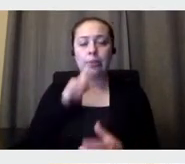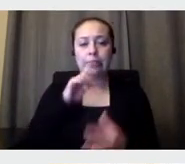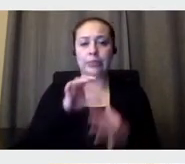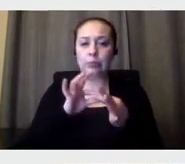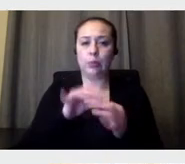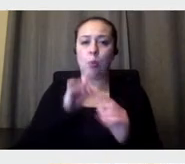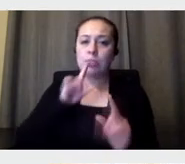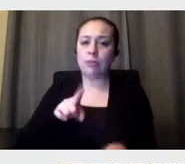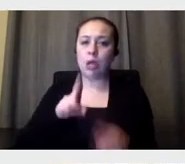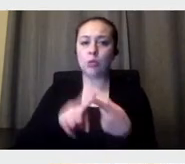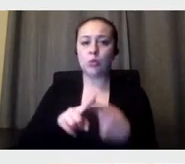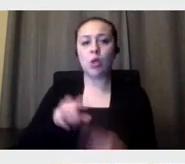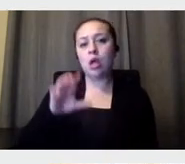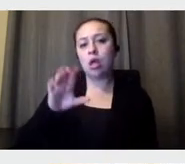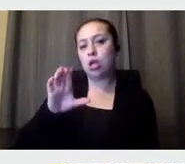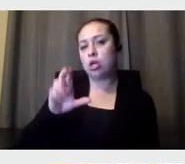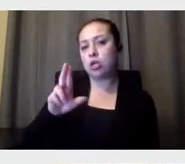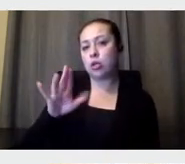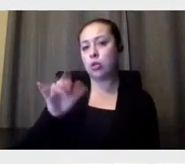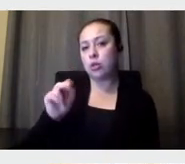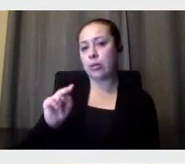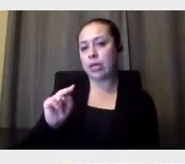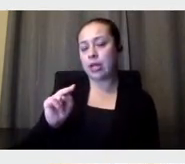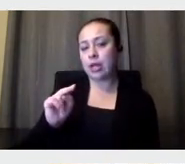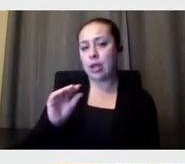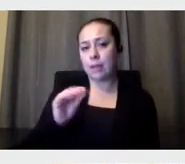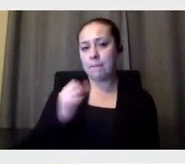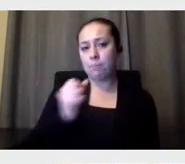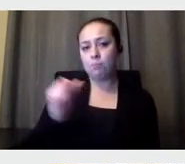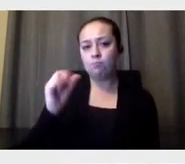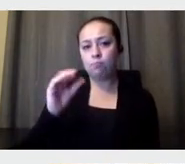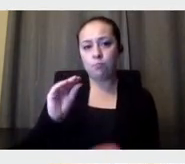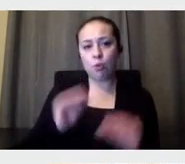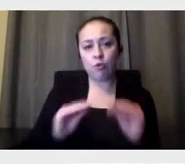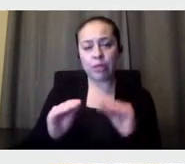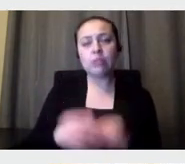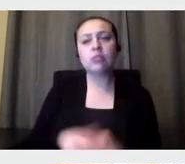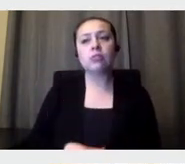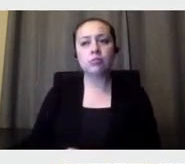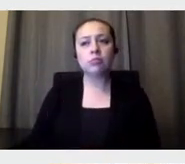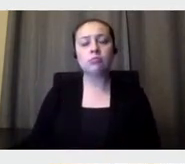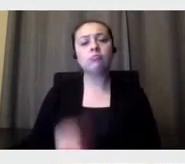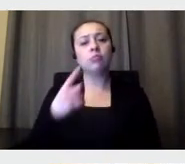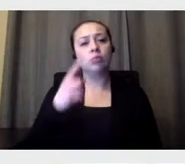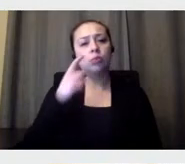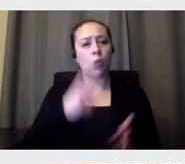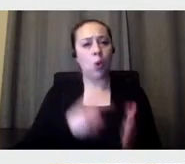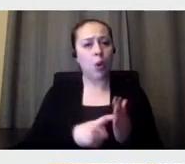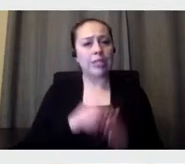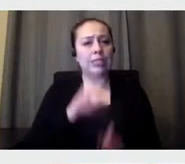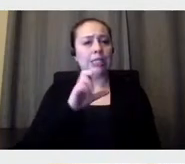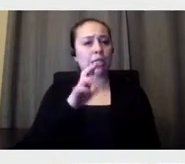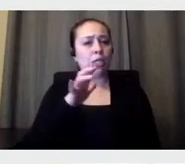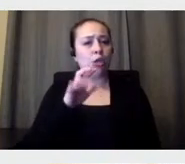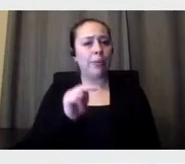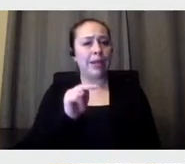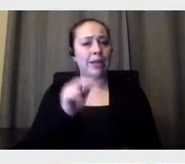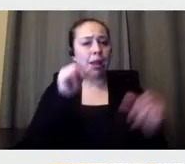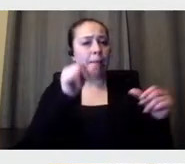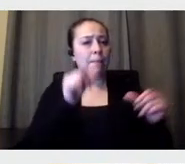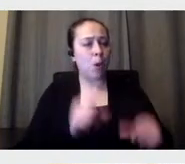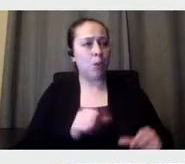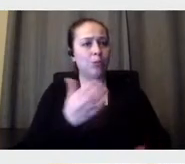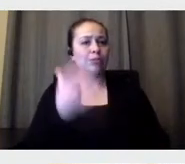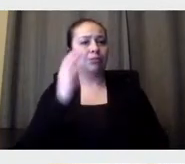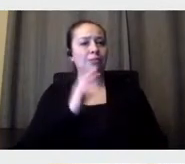the Polish movement. If you're not aware with the posters that were done in, in Cuba in the sixties, as well as in Poland,